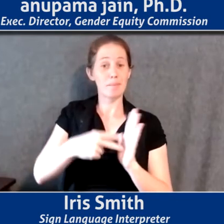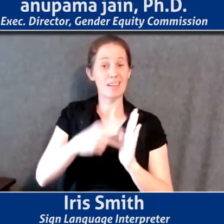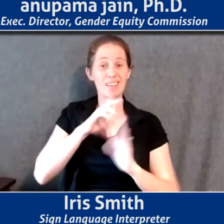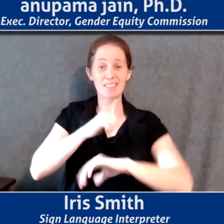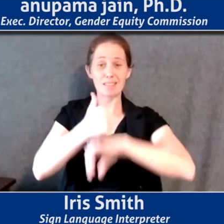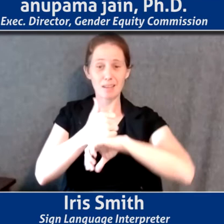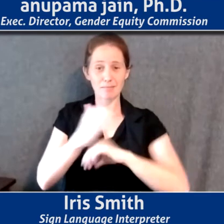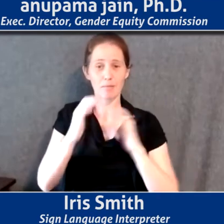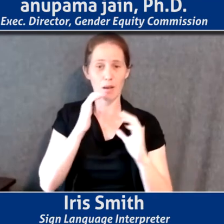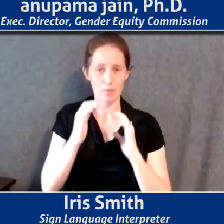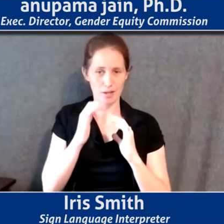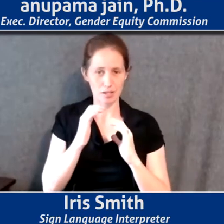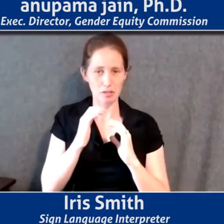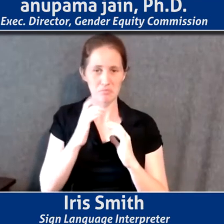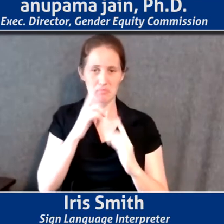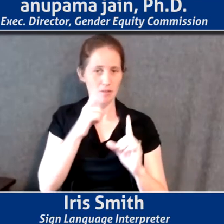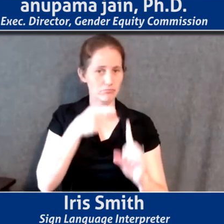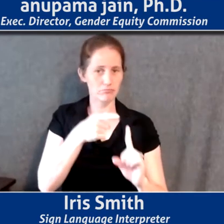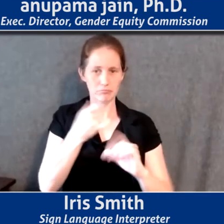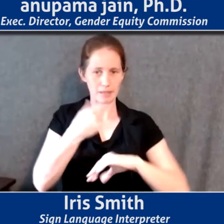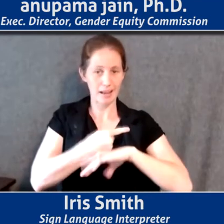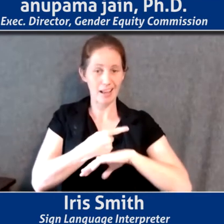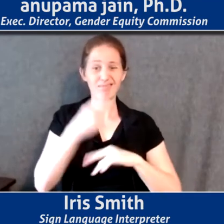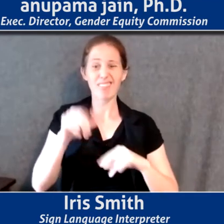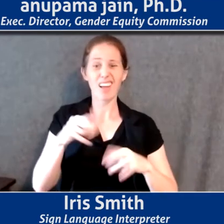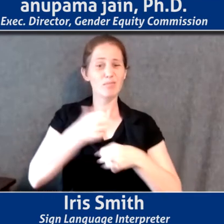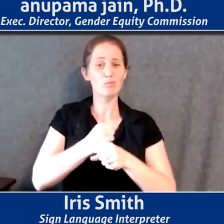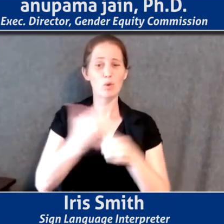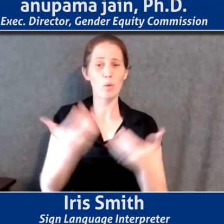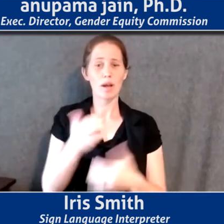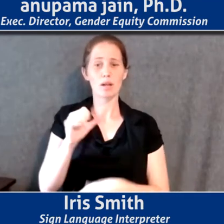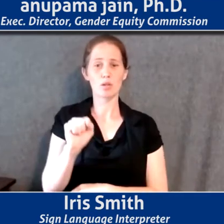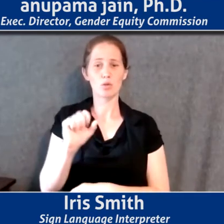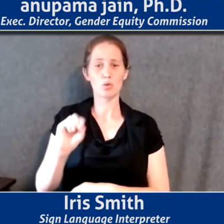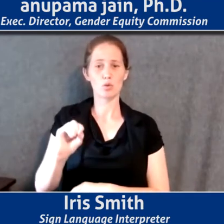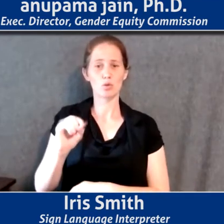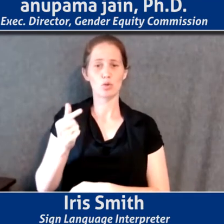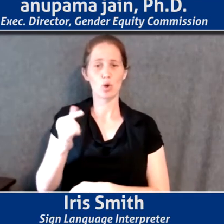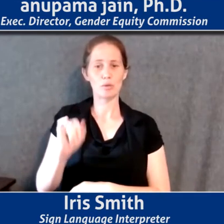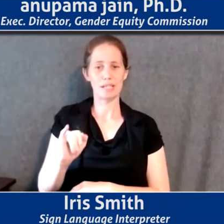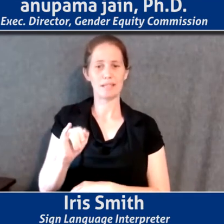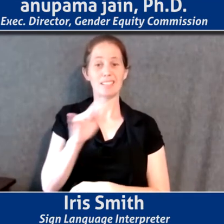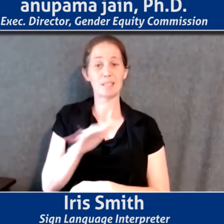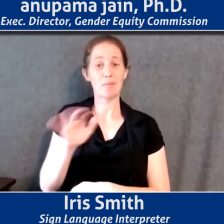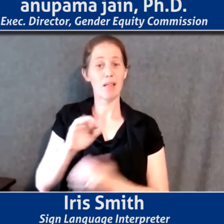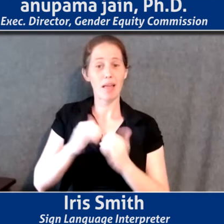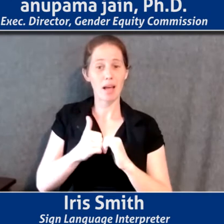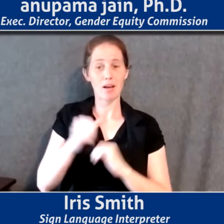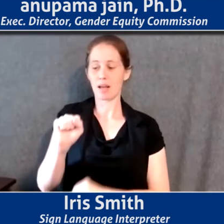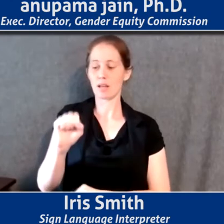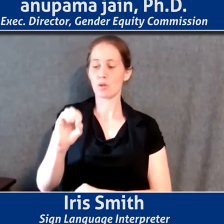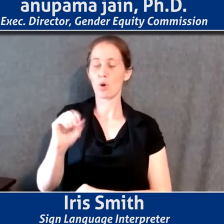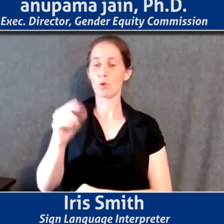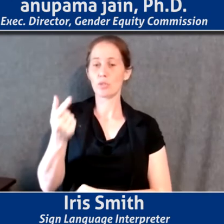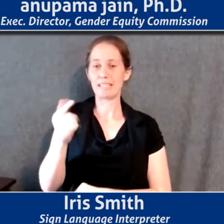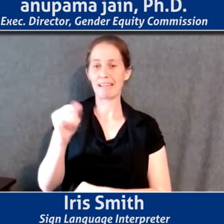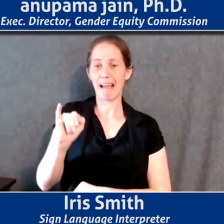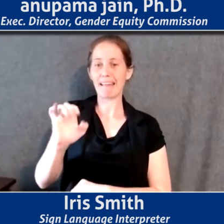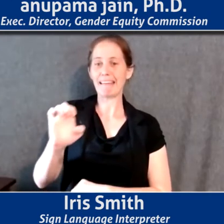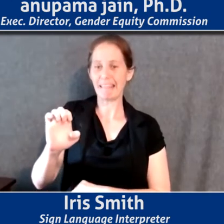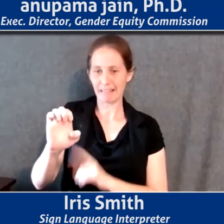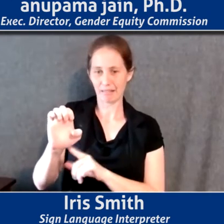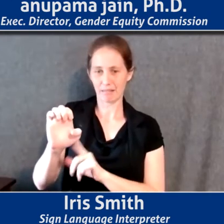conversation that we are intending to have, and that acronym is SOGI. SOGI is spelled S-O-G-I-E,